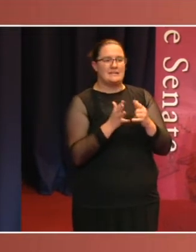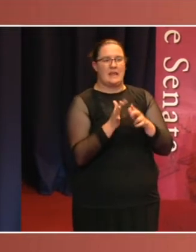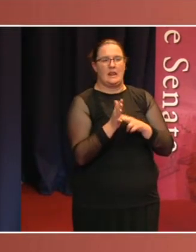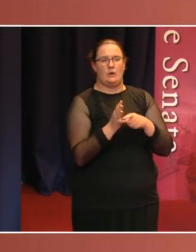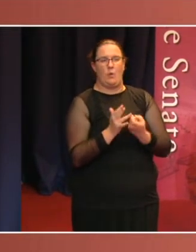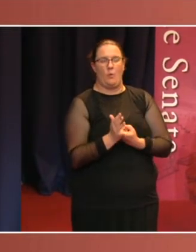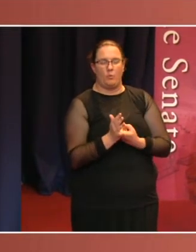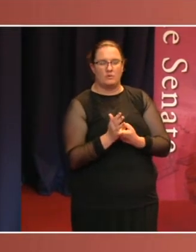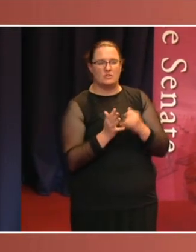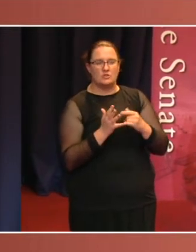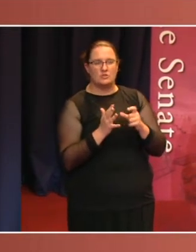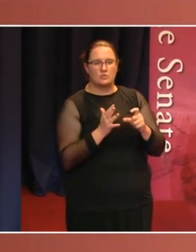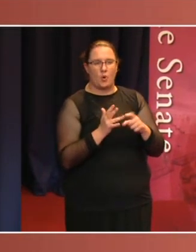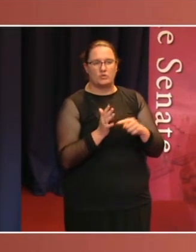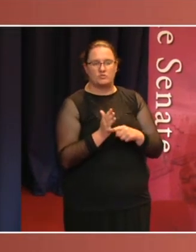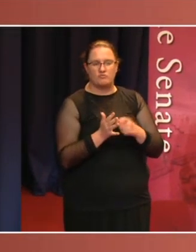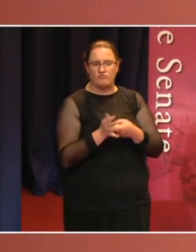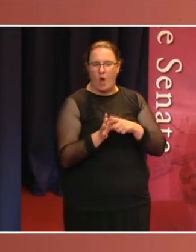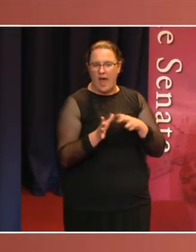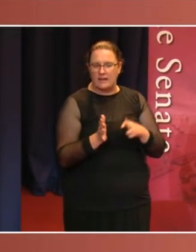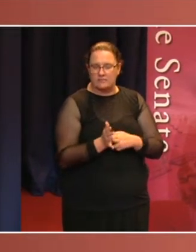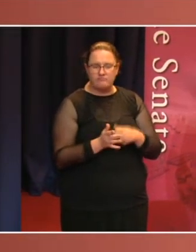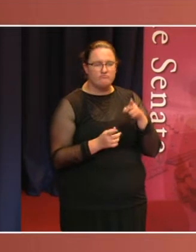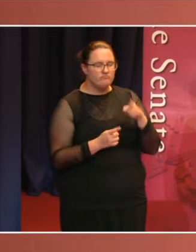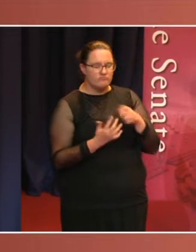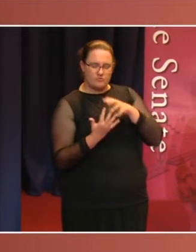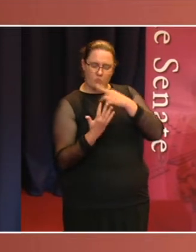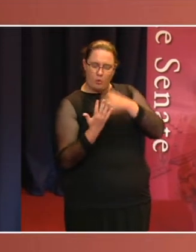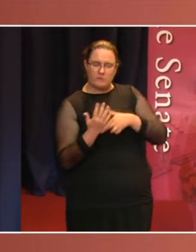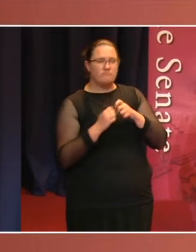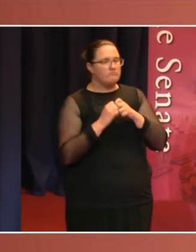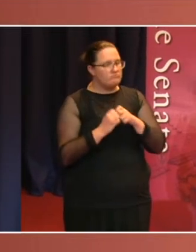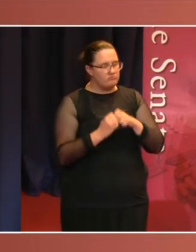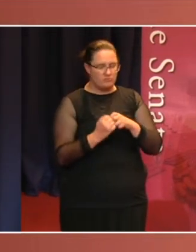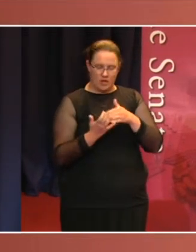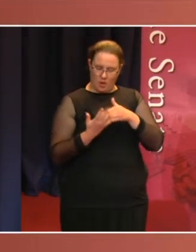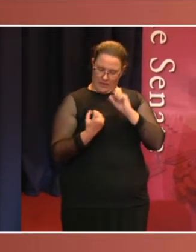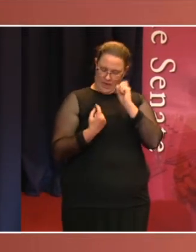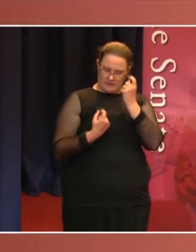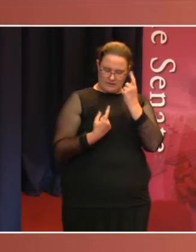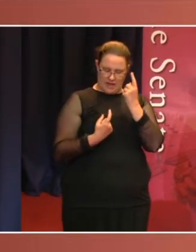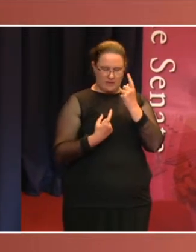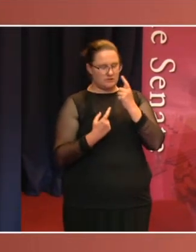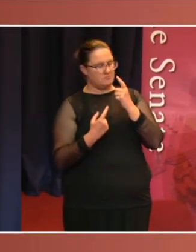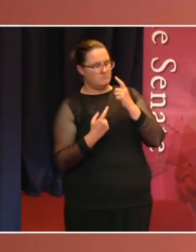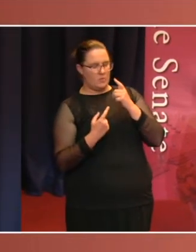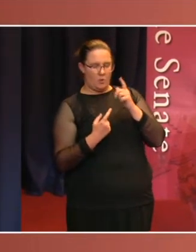source of quantitative data on and insights into contemporary understandings of the Australian Senate.